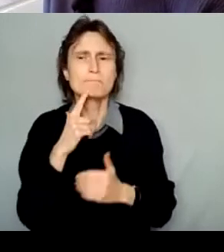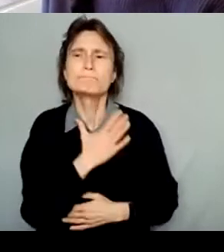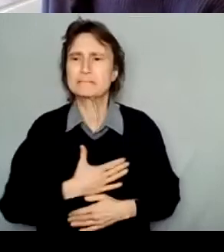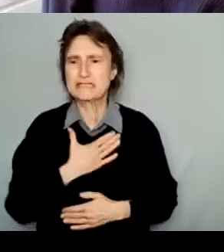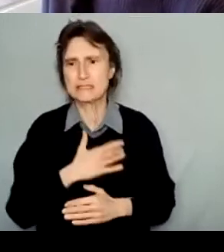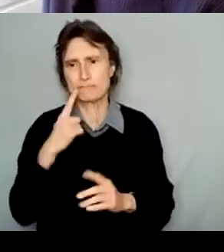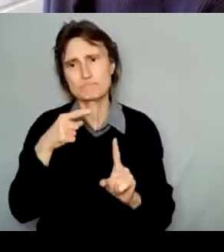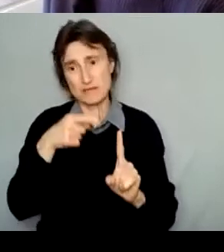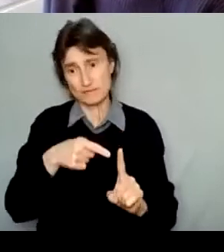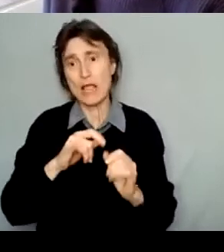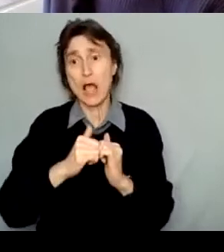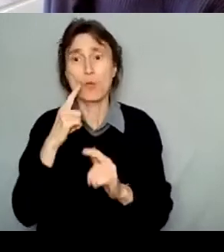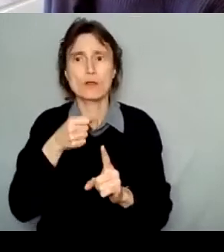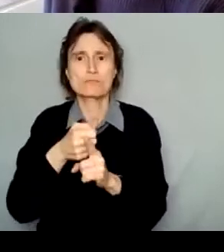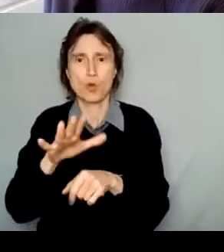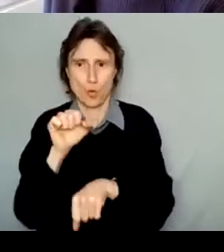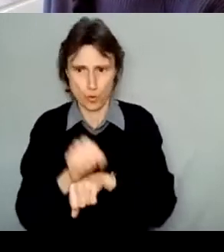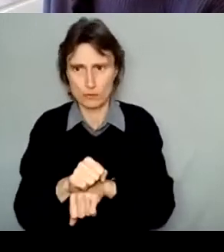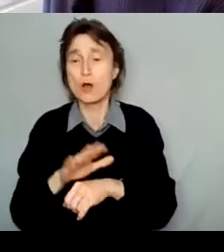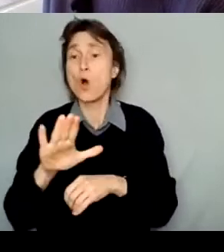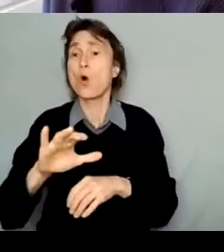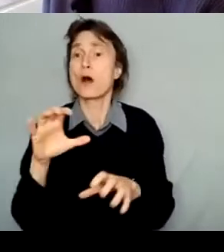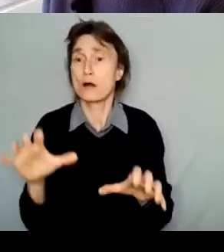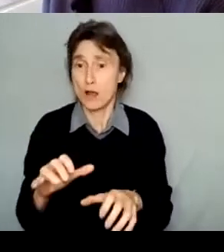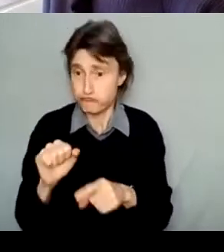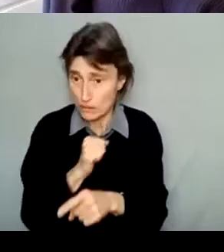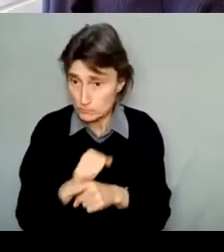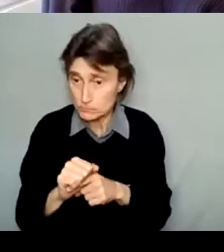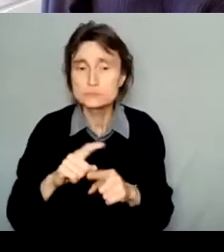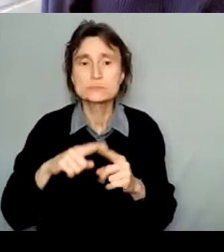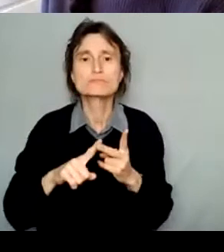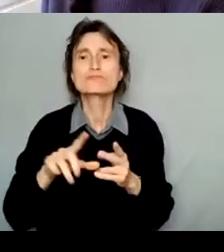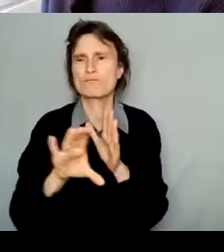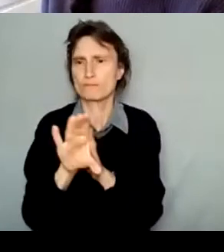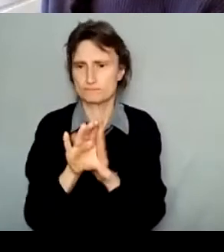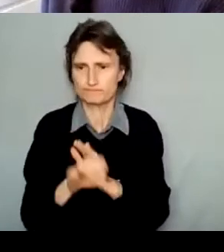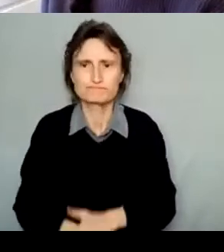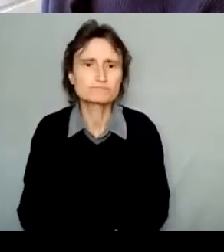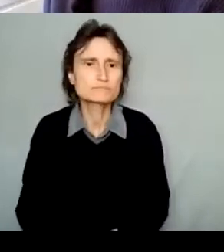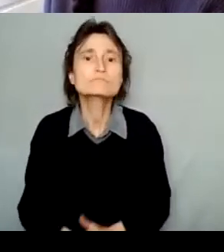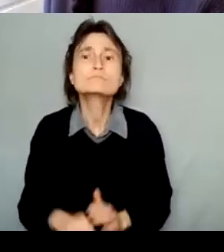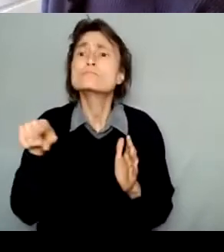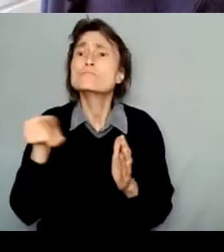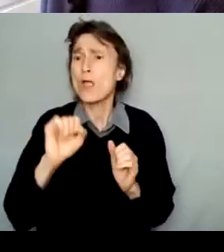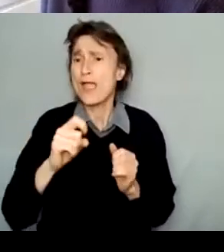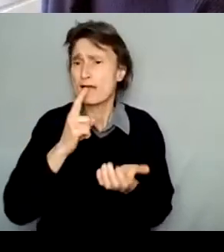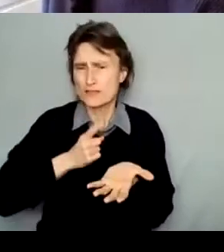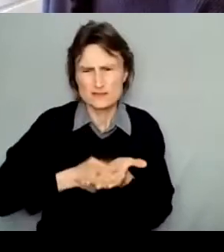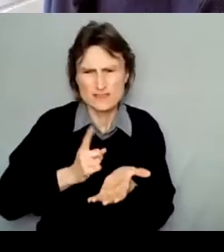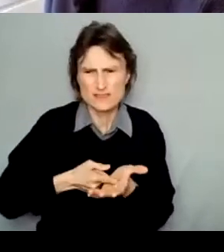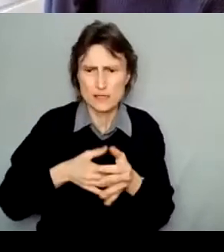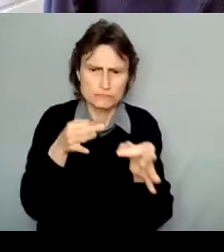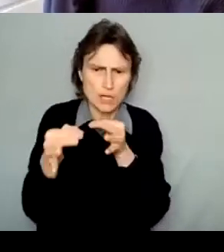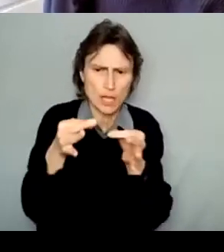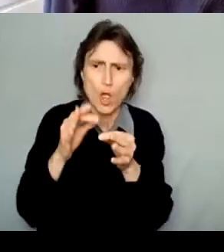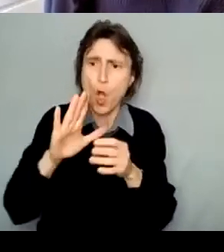will impact the work, your practice, or your development. You might speak to your rationale for purchasing rather than